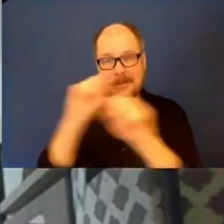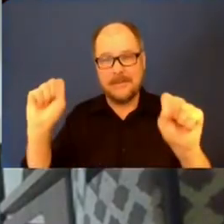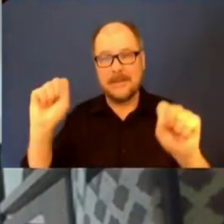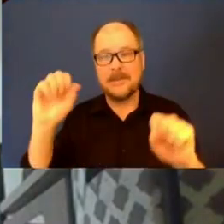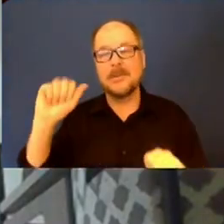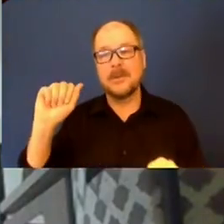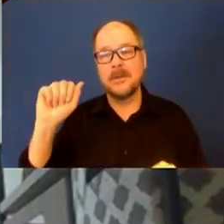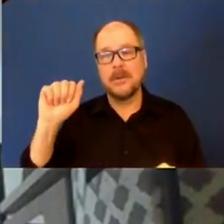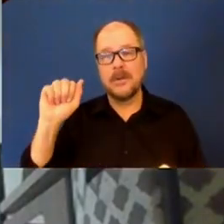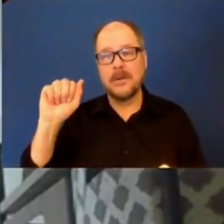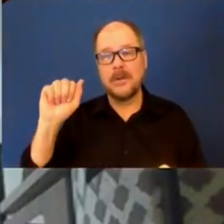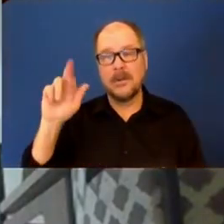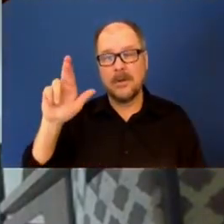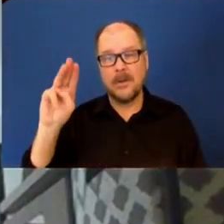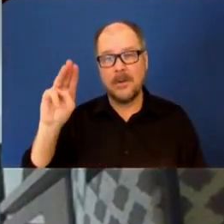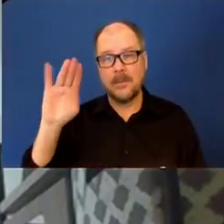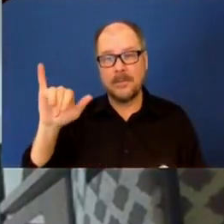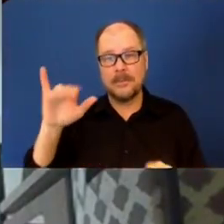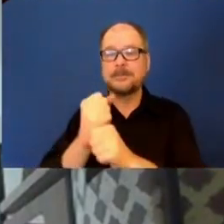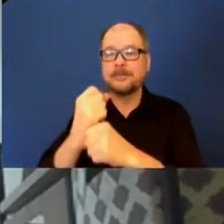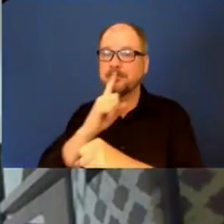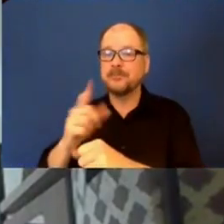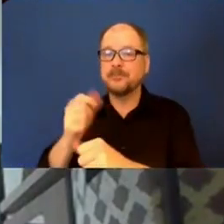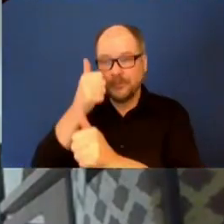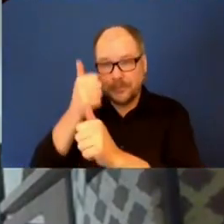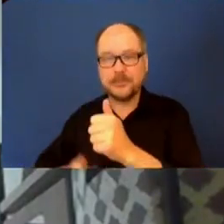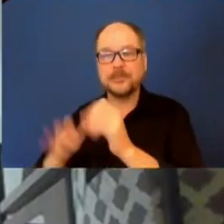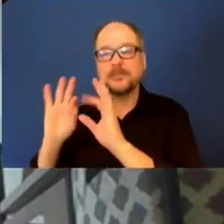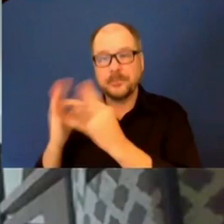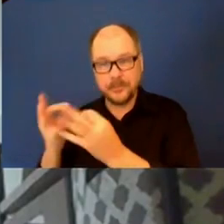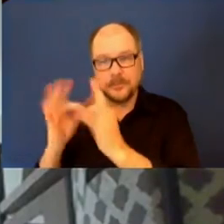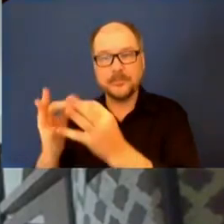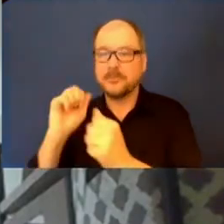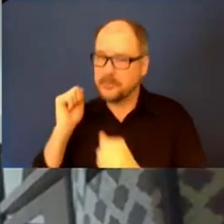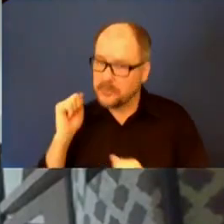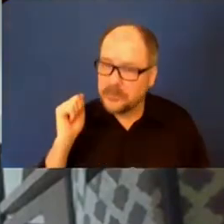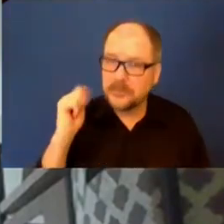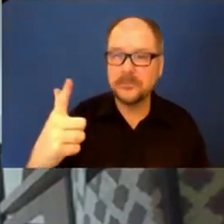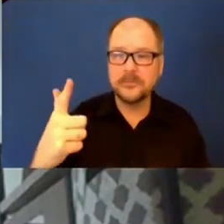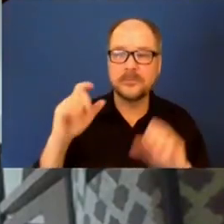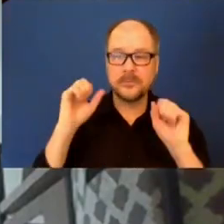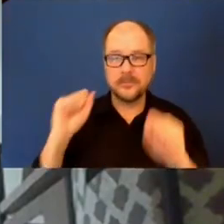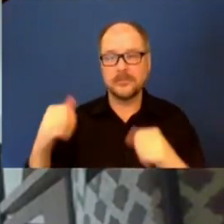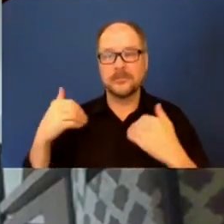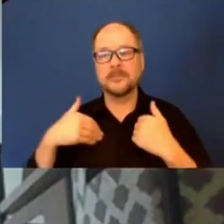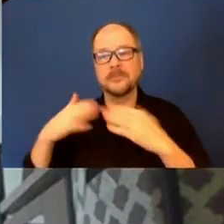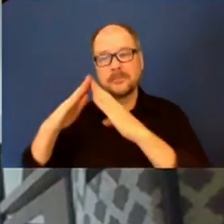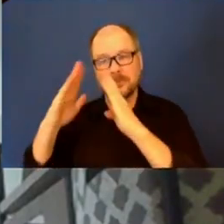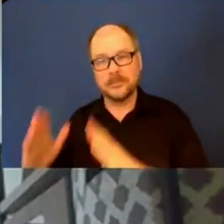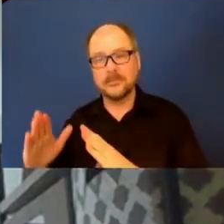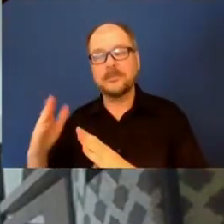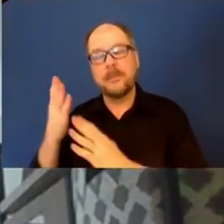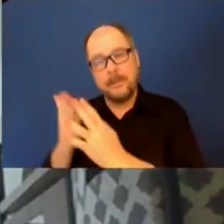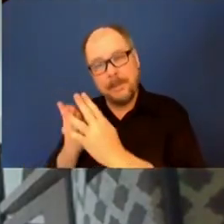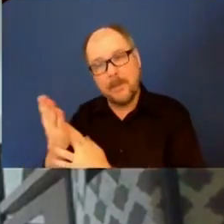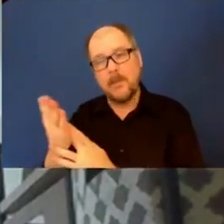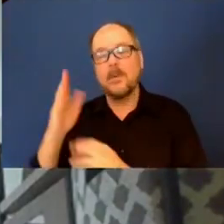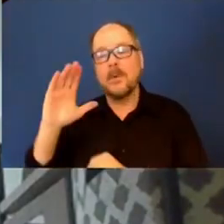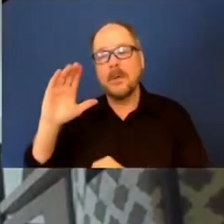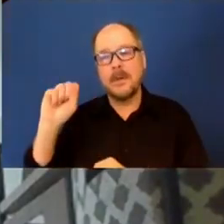sure that every single one of those families with children were able to access shelter through the Salvation Army's hotel project.